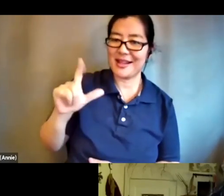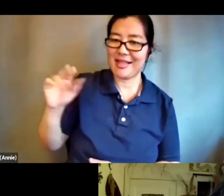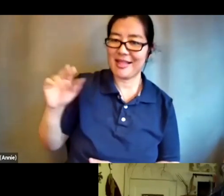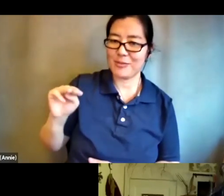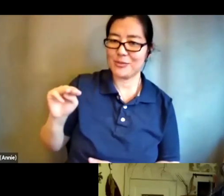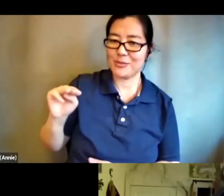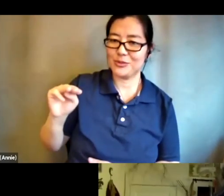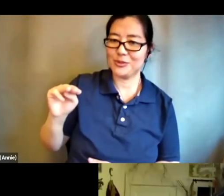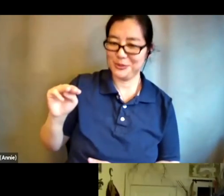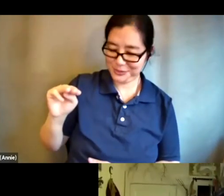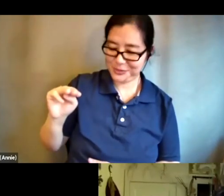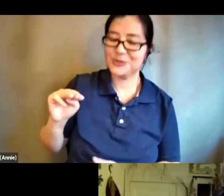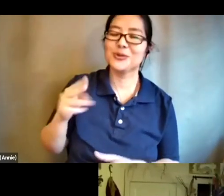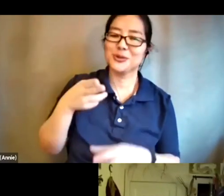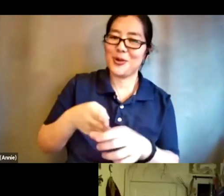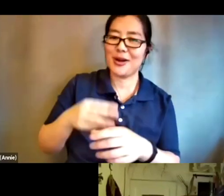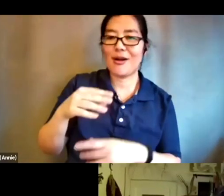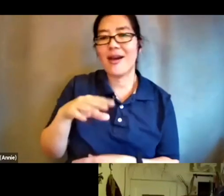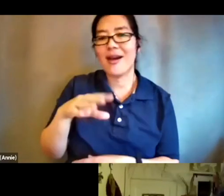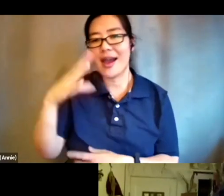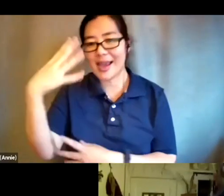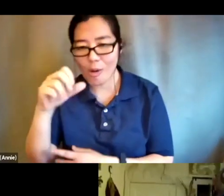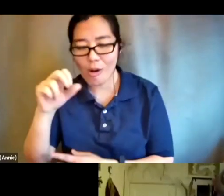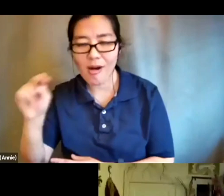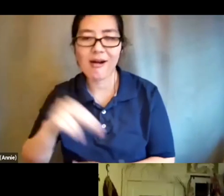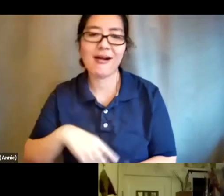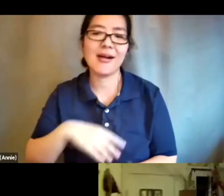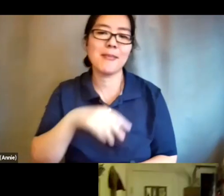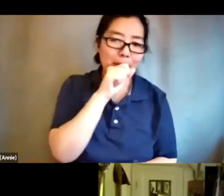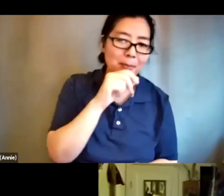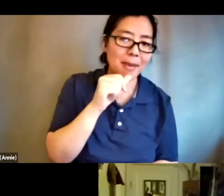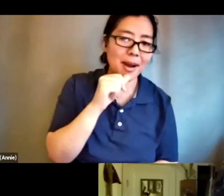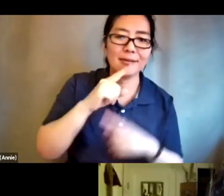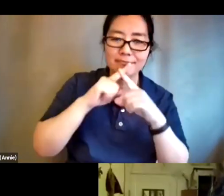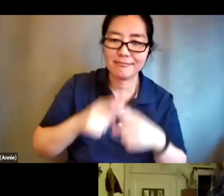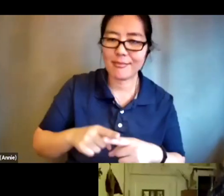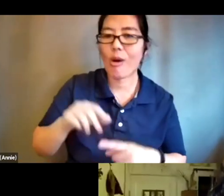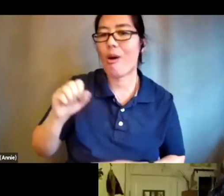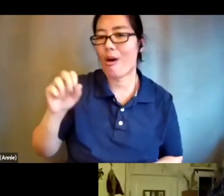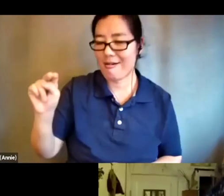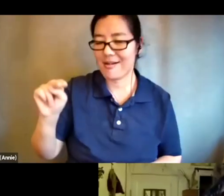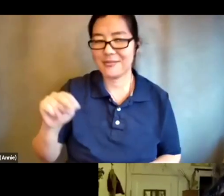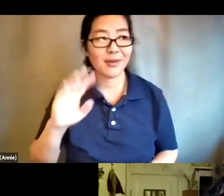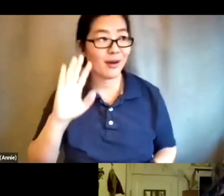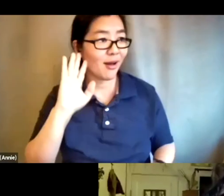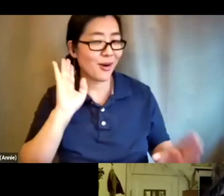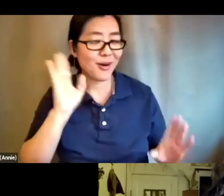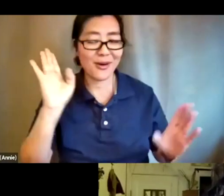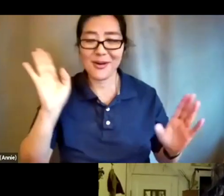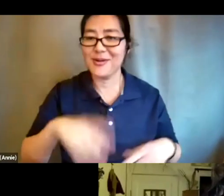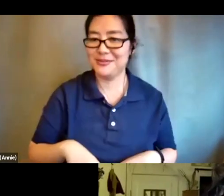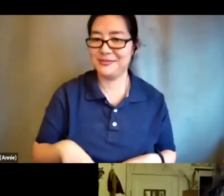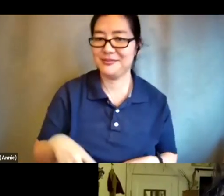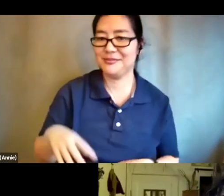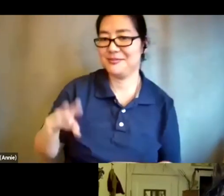microphone on as well hello hi thanks for joining